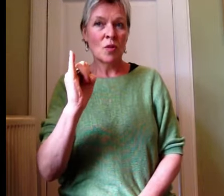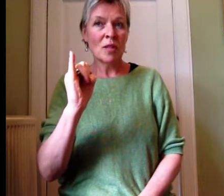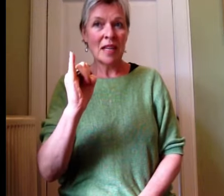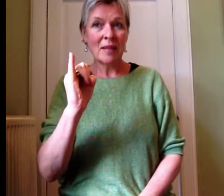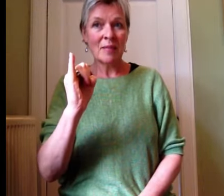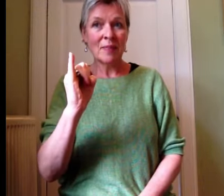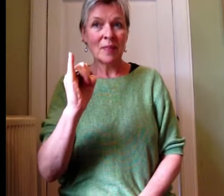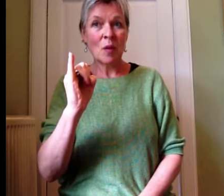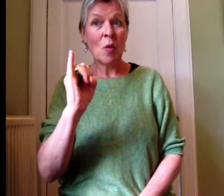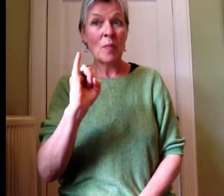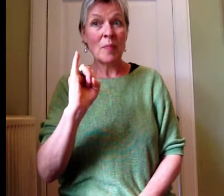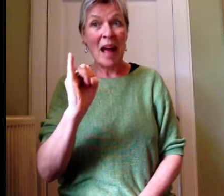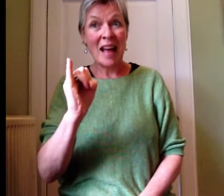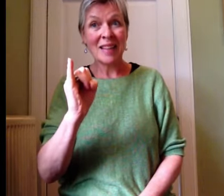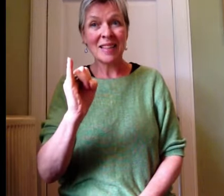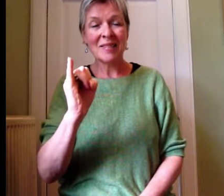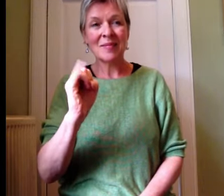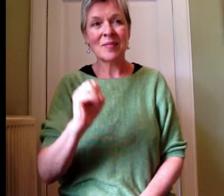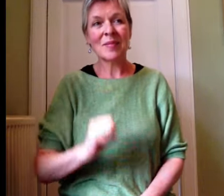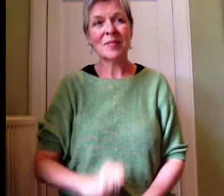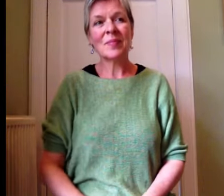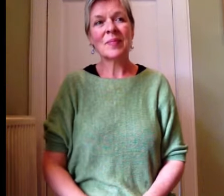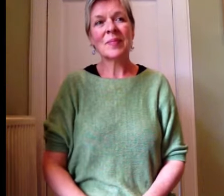Naughty. Bad.